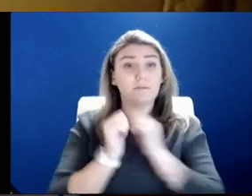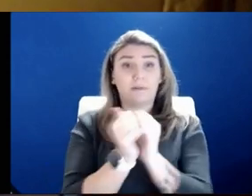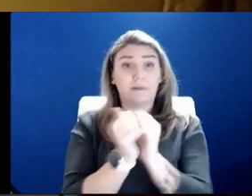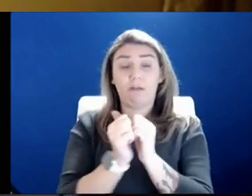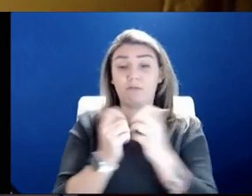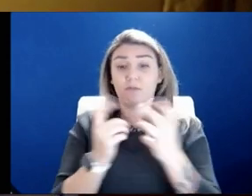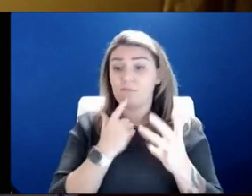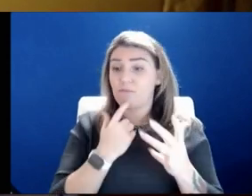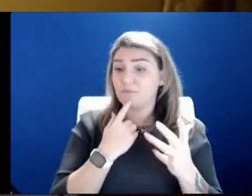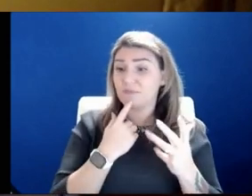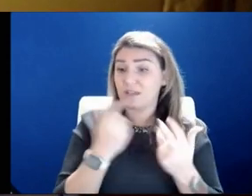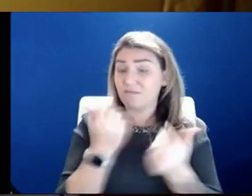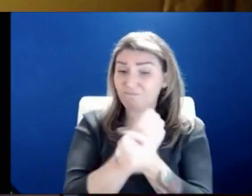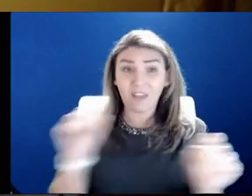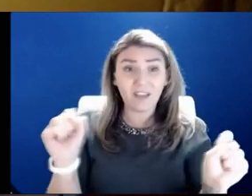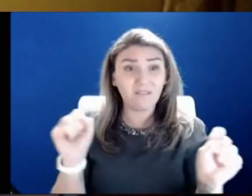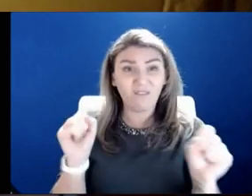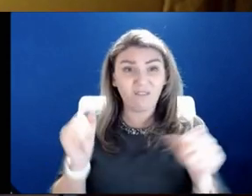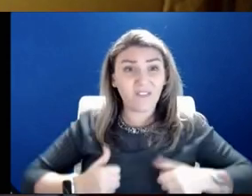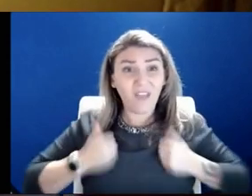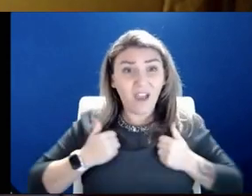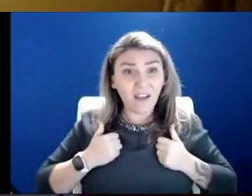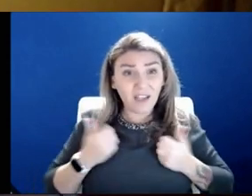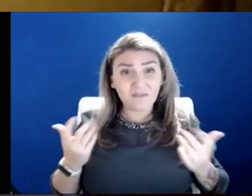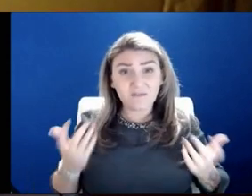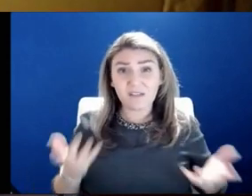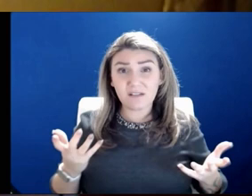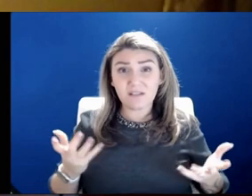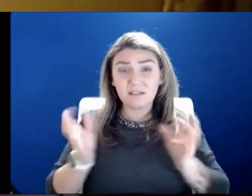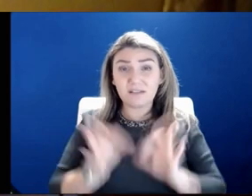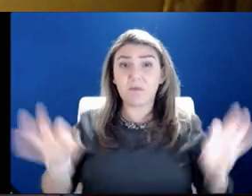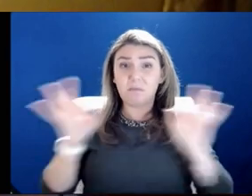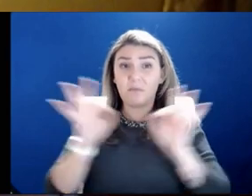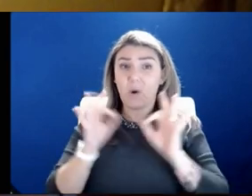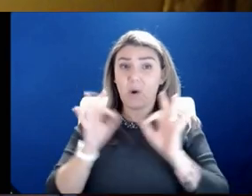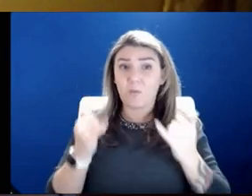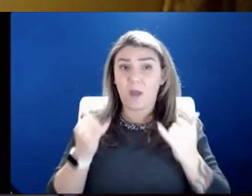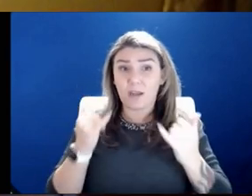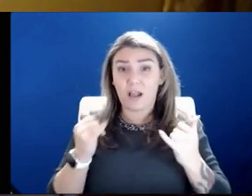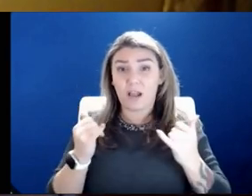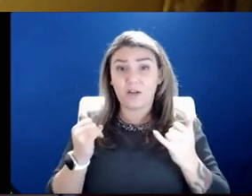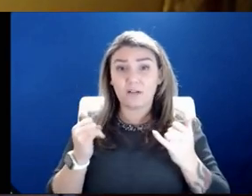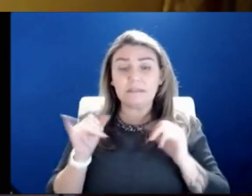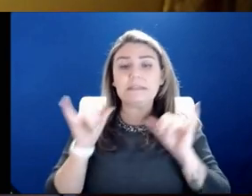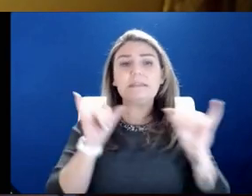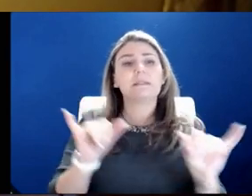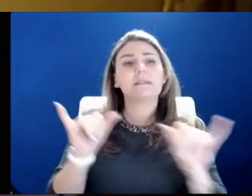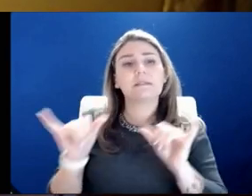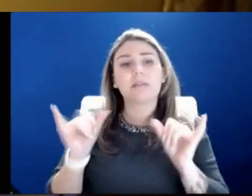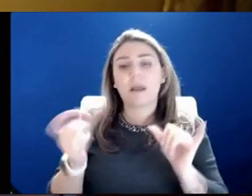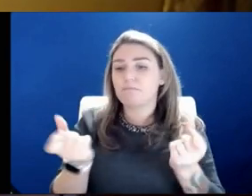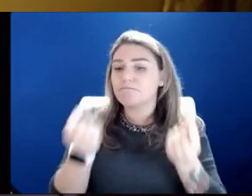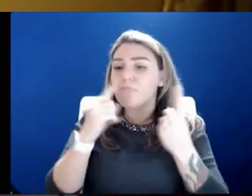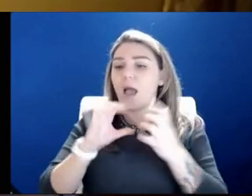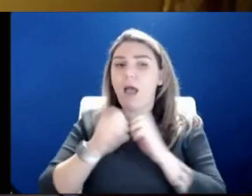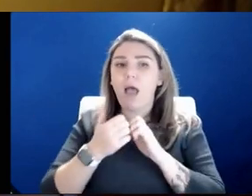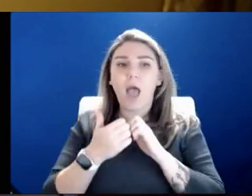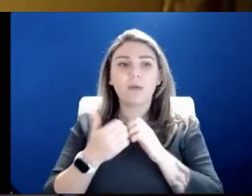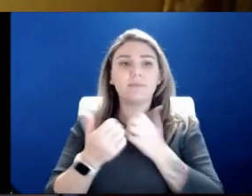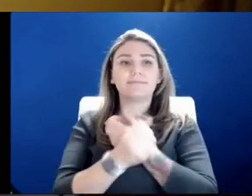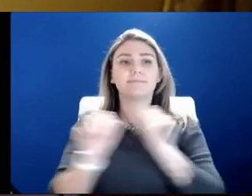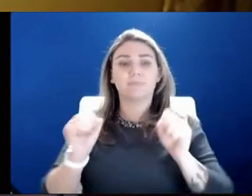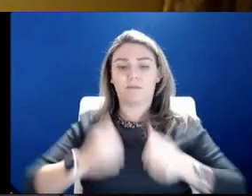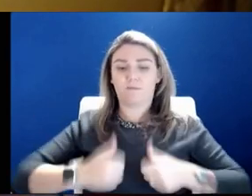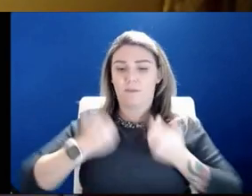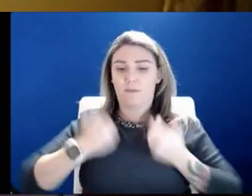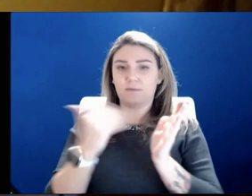save lives. I think it is important right now for us to try to get that same consensus as to how can we save lives? How can